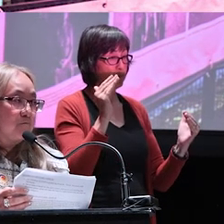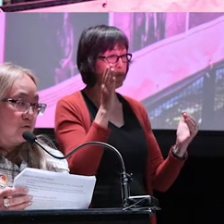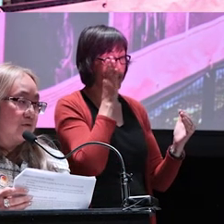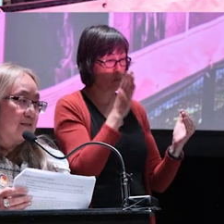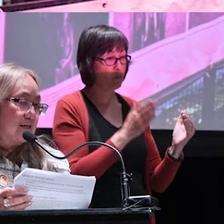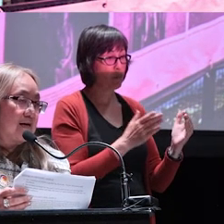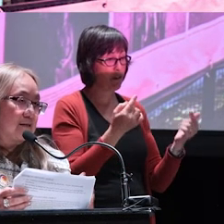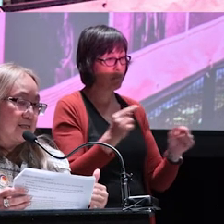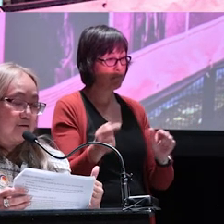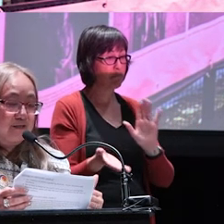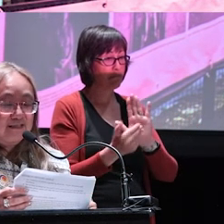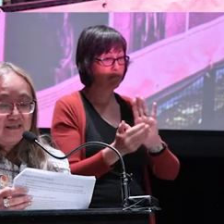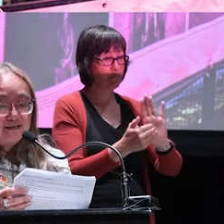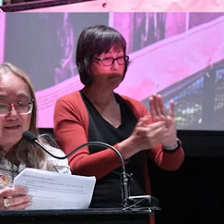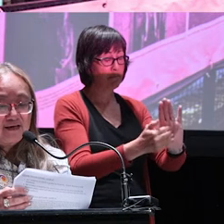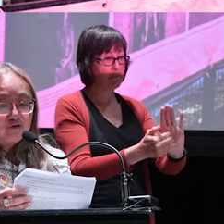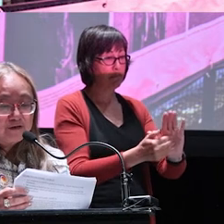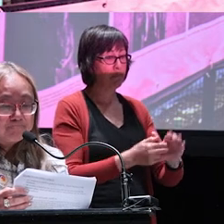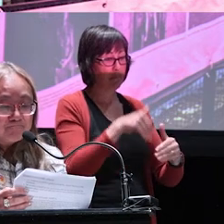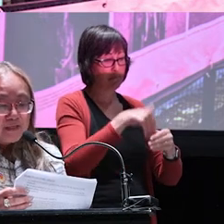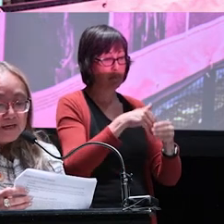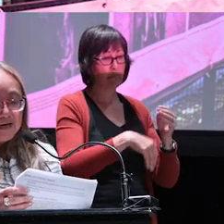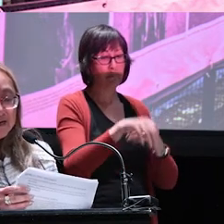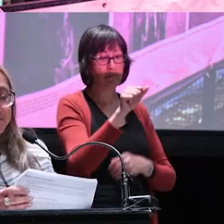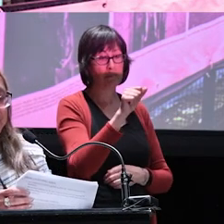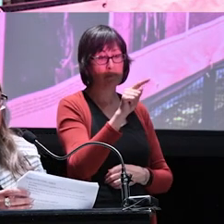many, many more events like that to take place inside the atrium.